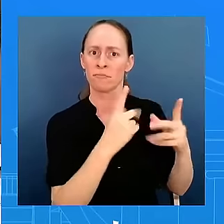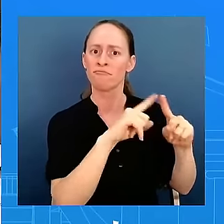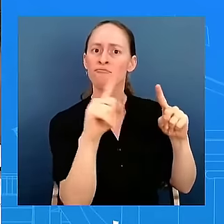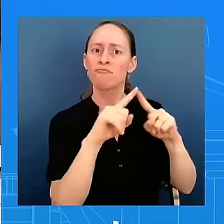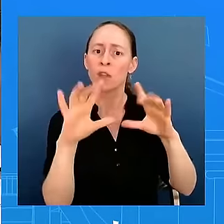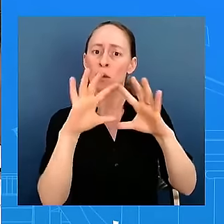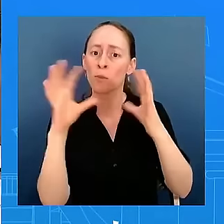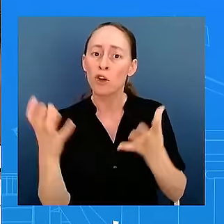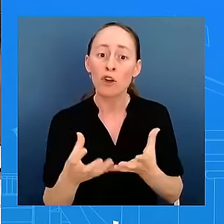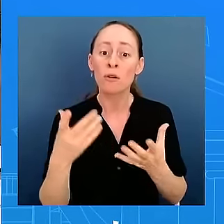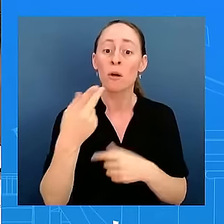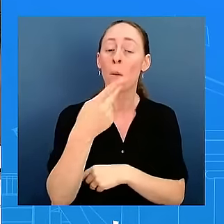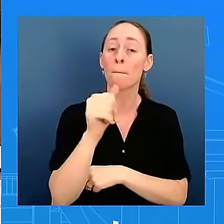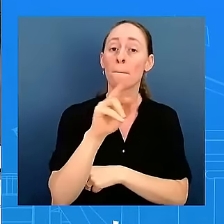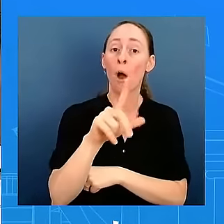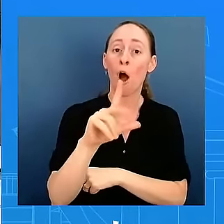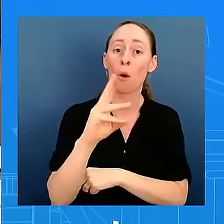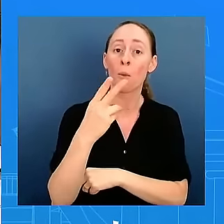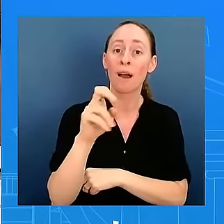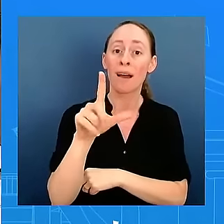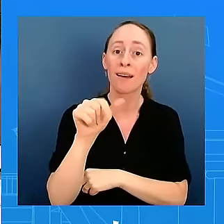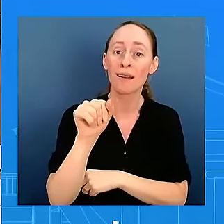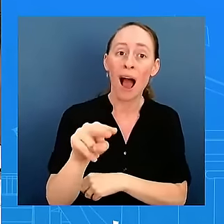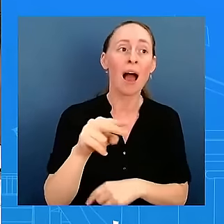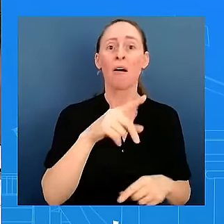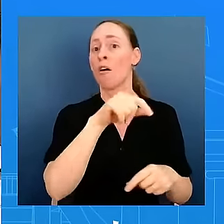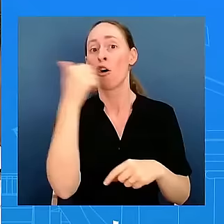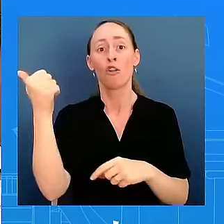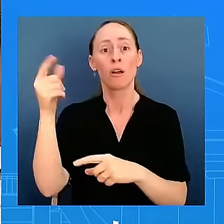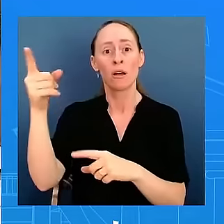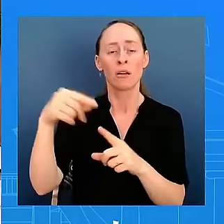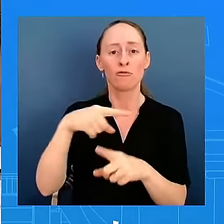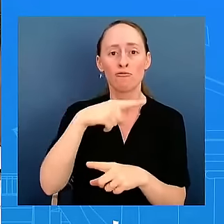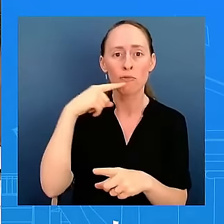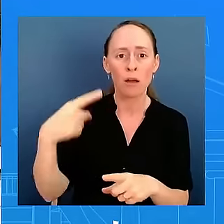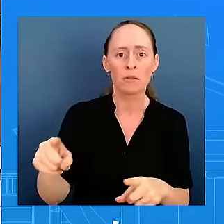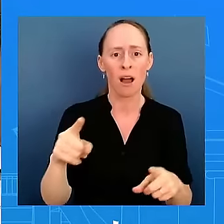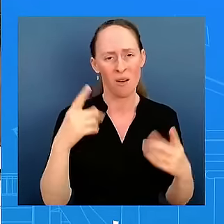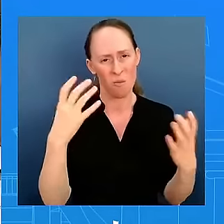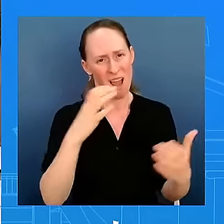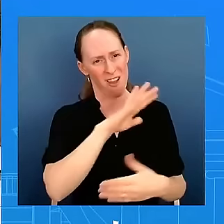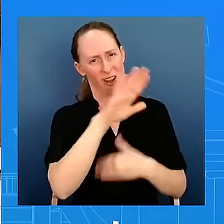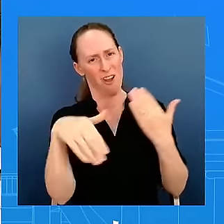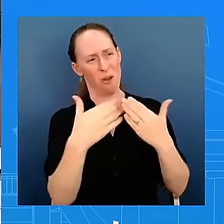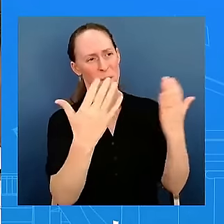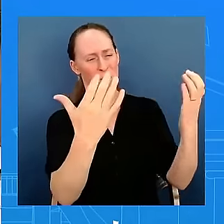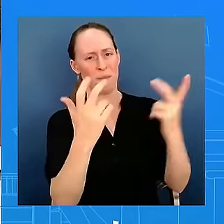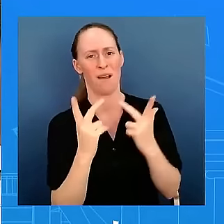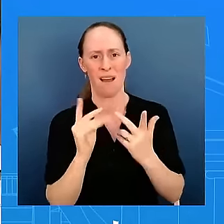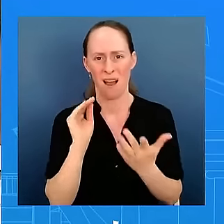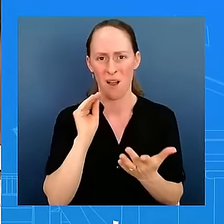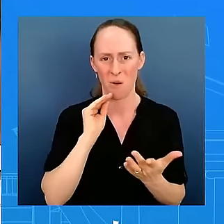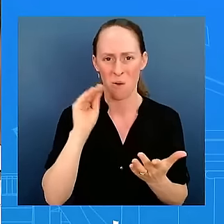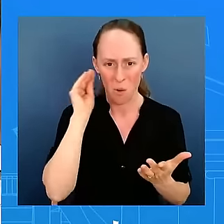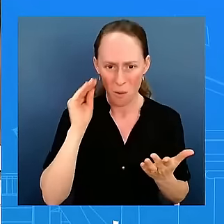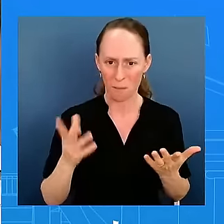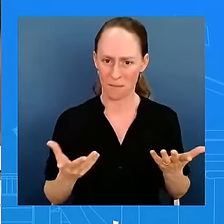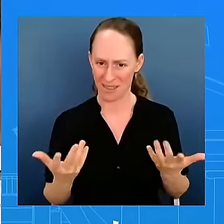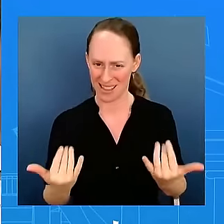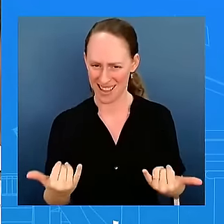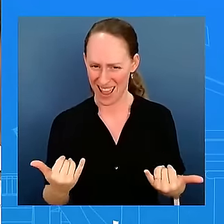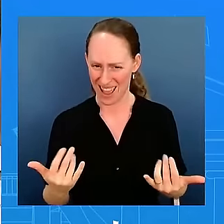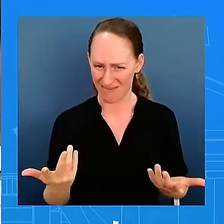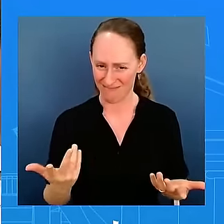The president has been described by some as a lamed-up president. Does it complicate those efforts to get back those